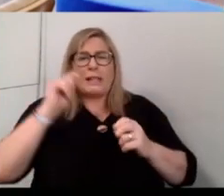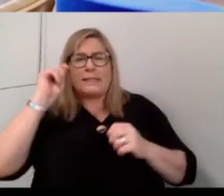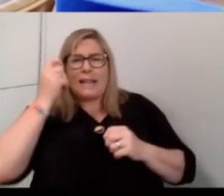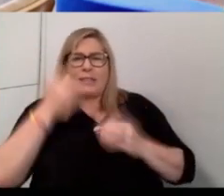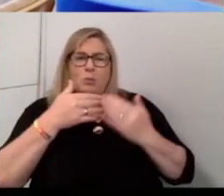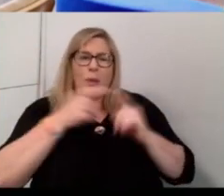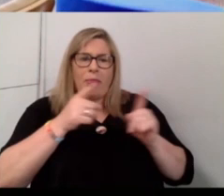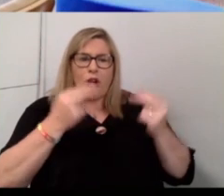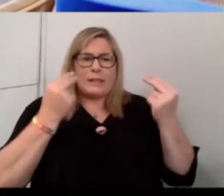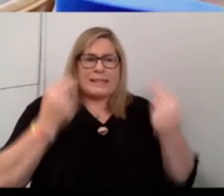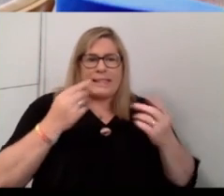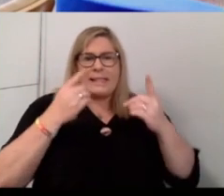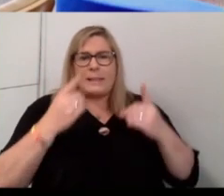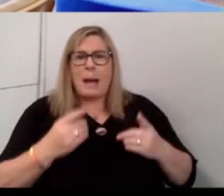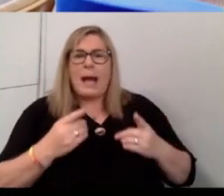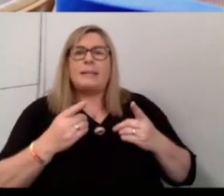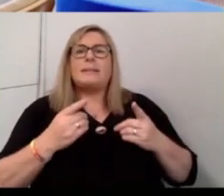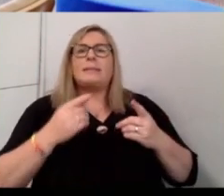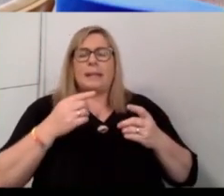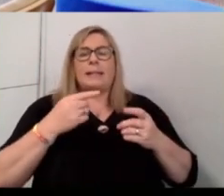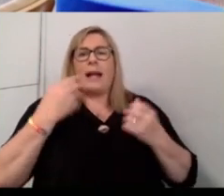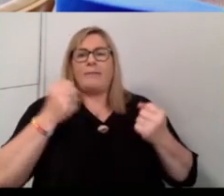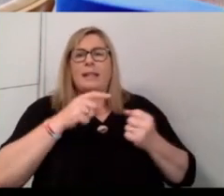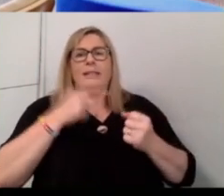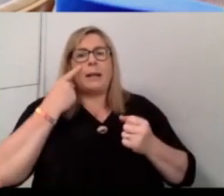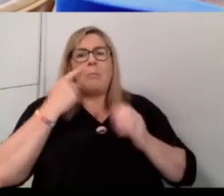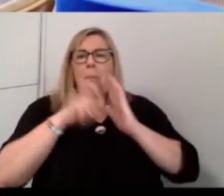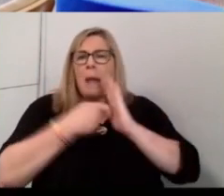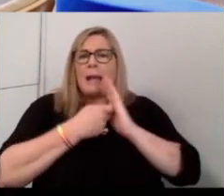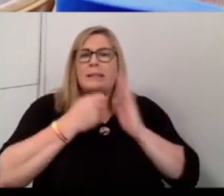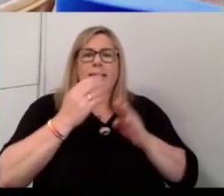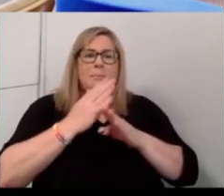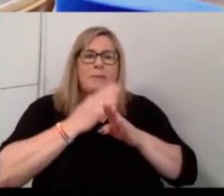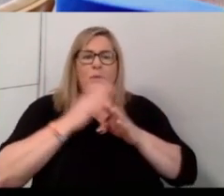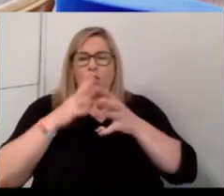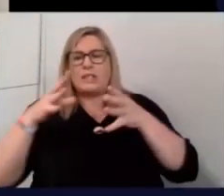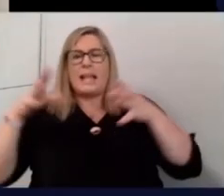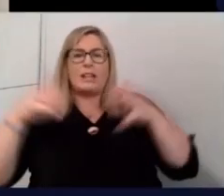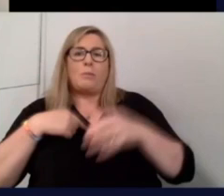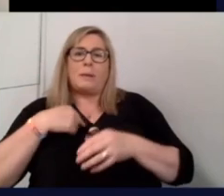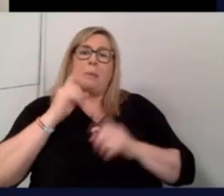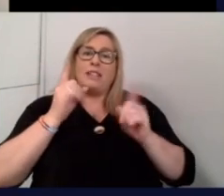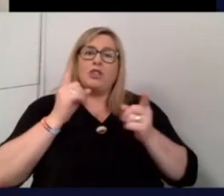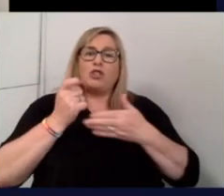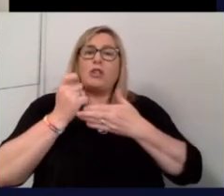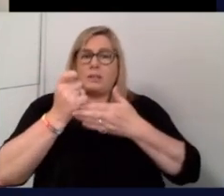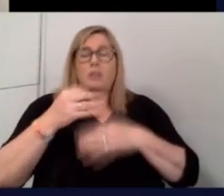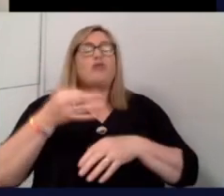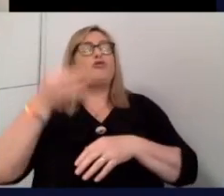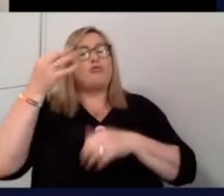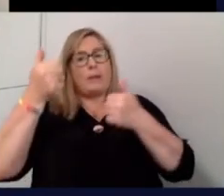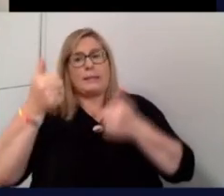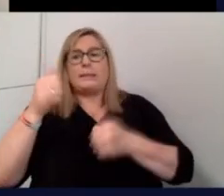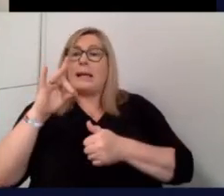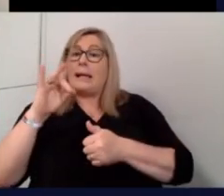is and what the demand is and run that as the pilot before scaling up, it would be my suggestion. Okay, great. Deepa and Kate, any